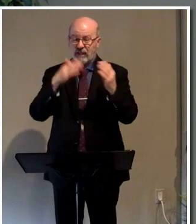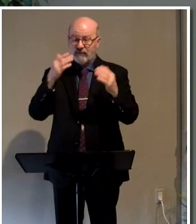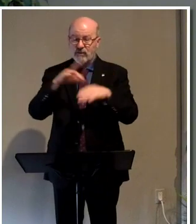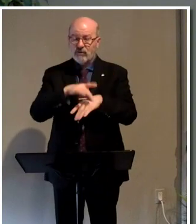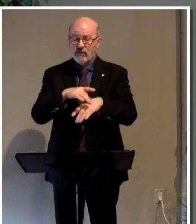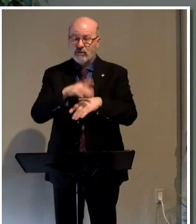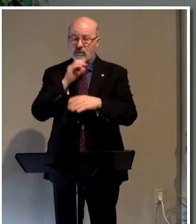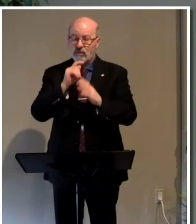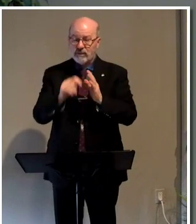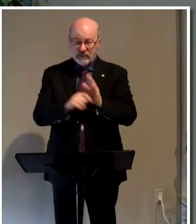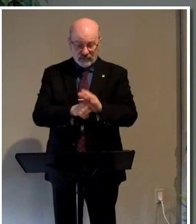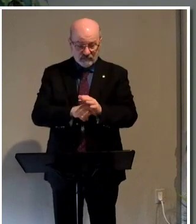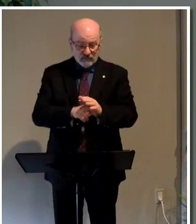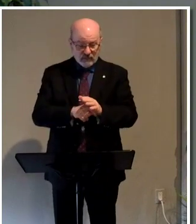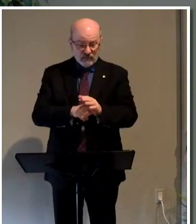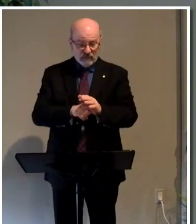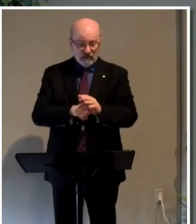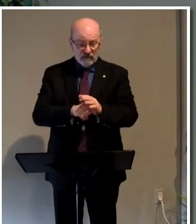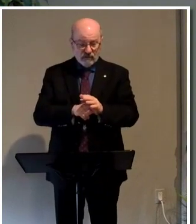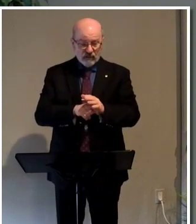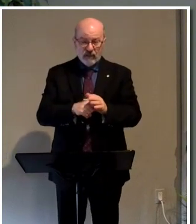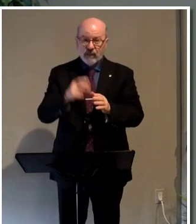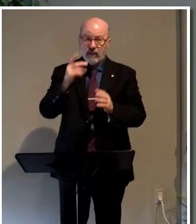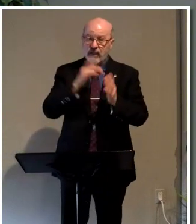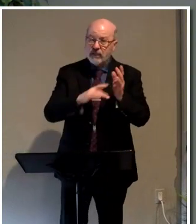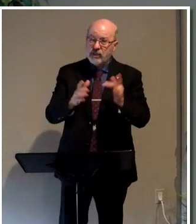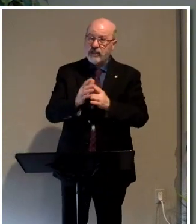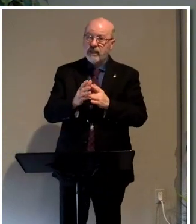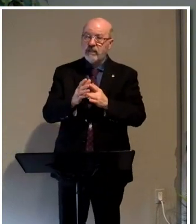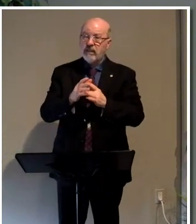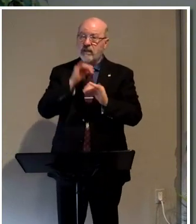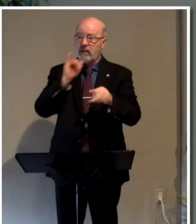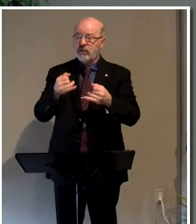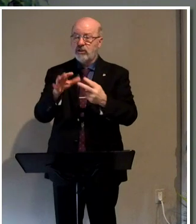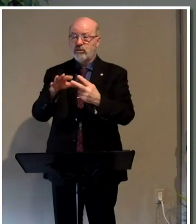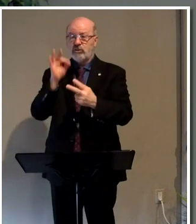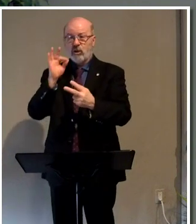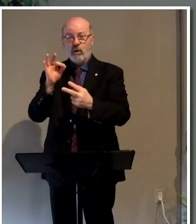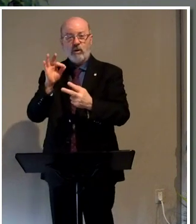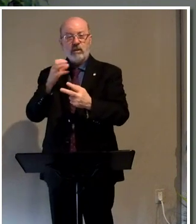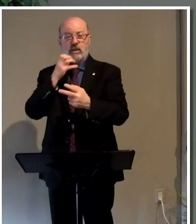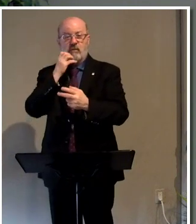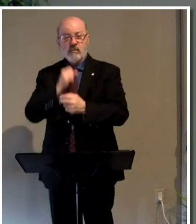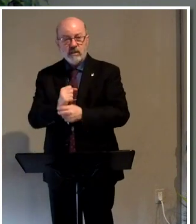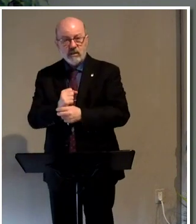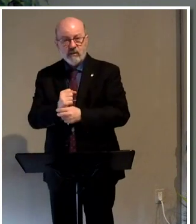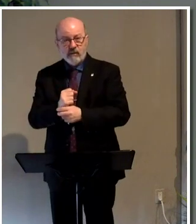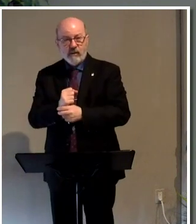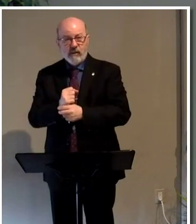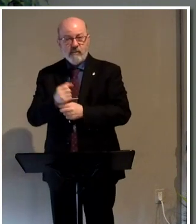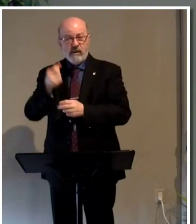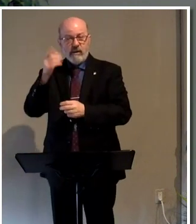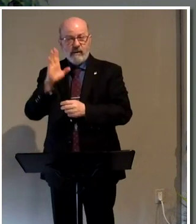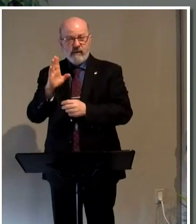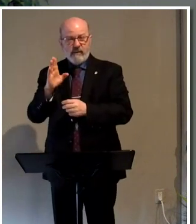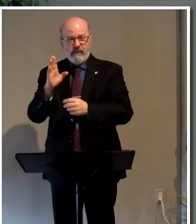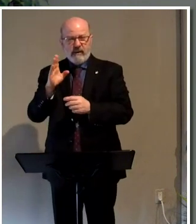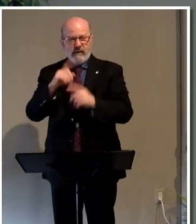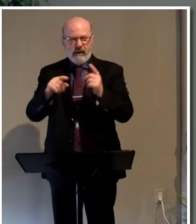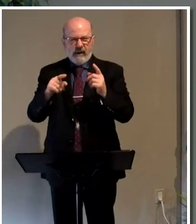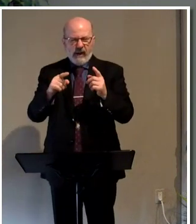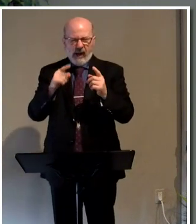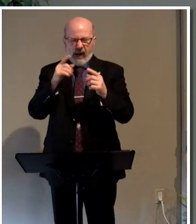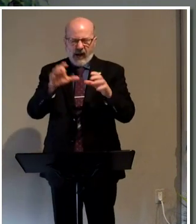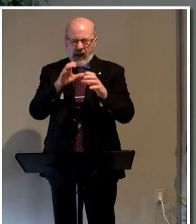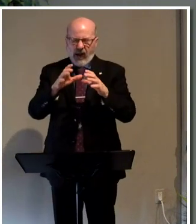in the Old Testament. So the point is, Jesus isn't just chosen and precious by God, but he is